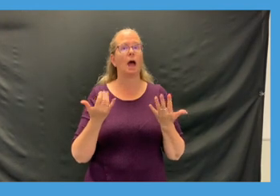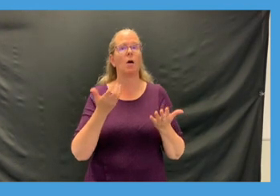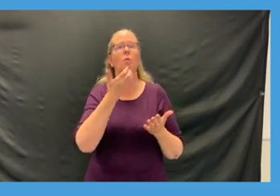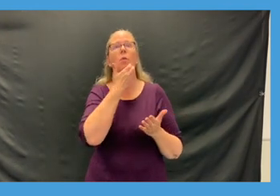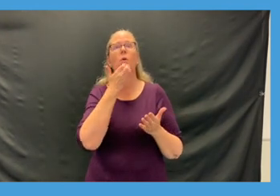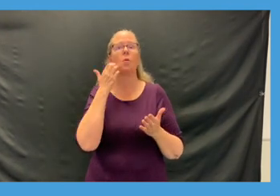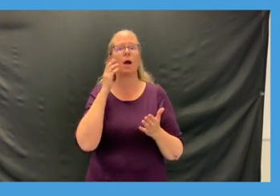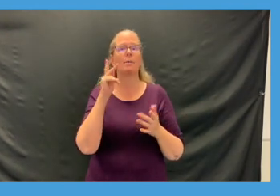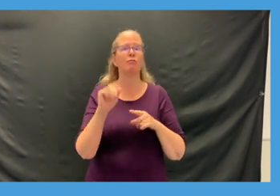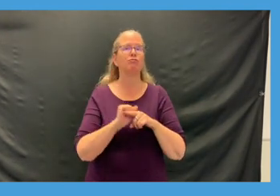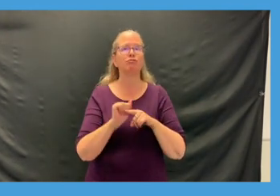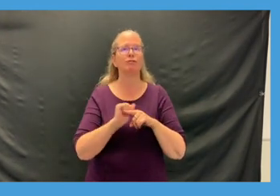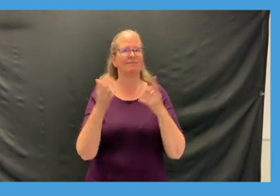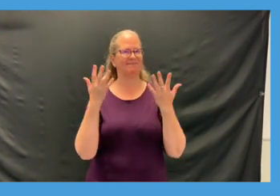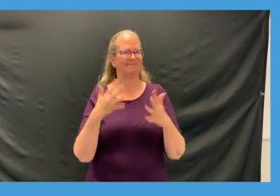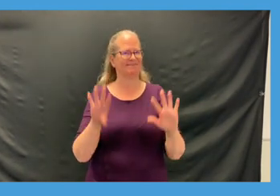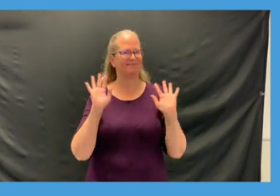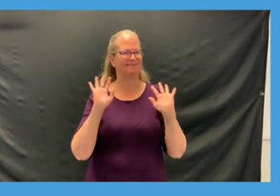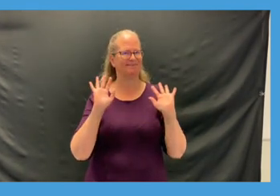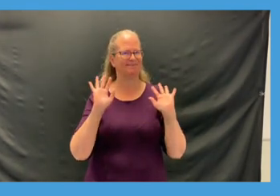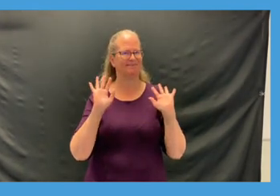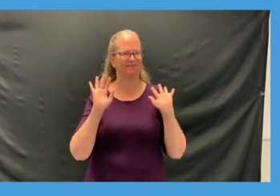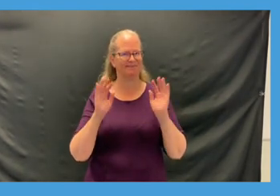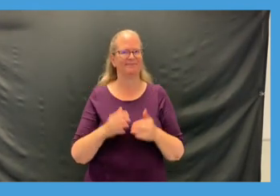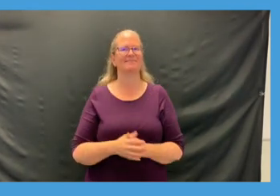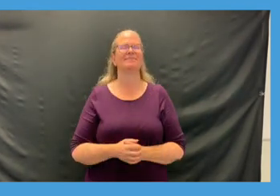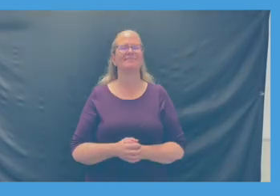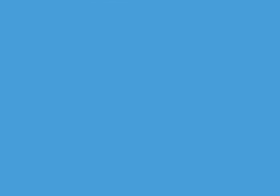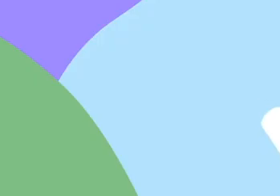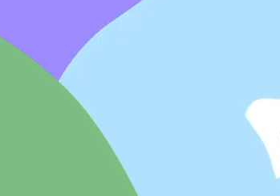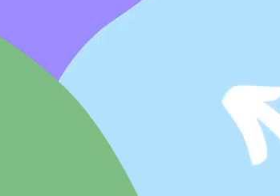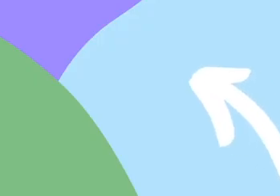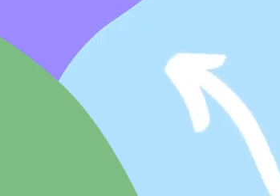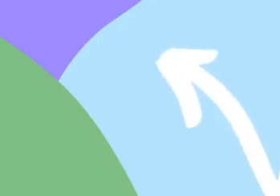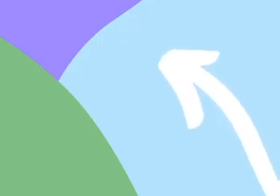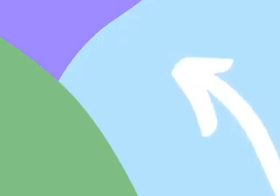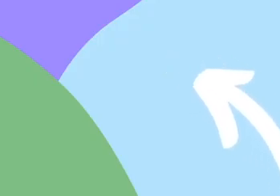now that you're nice and warm we're gonna start with our first activity